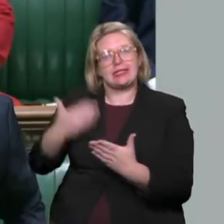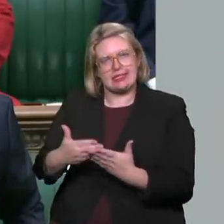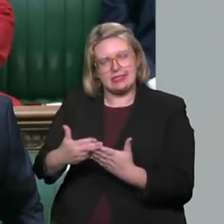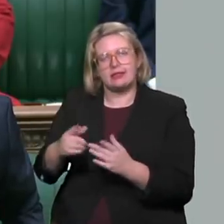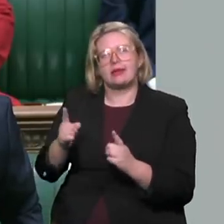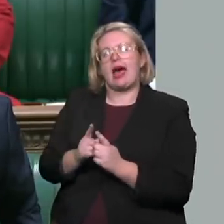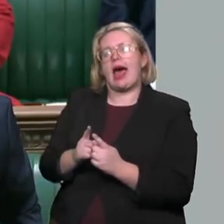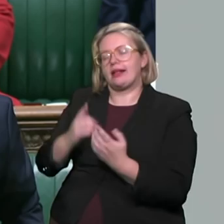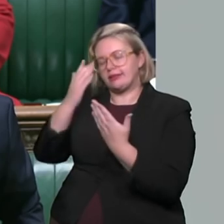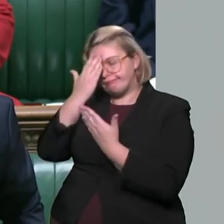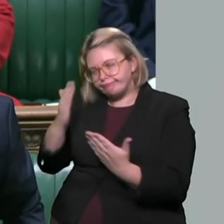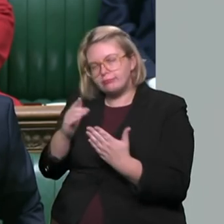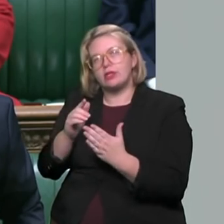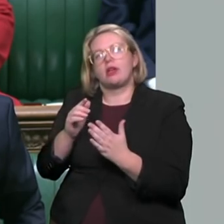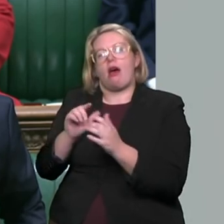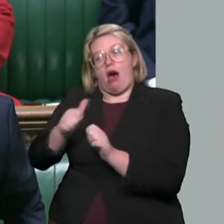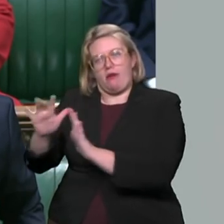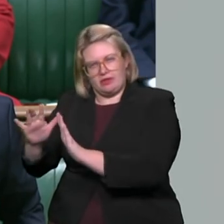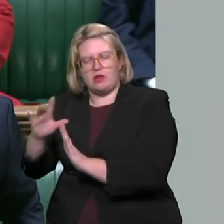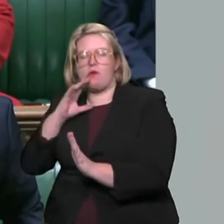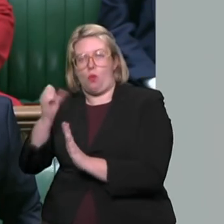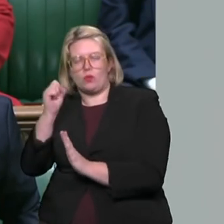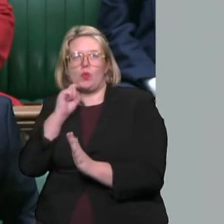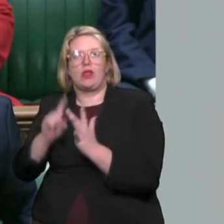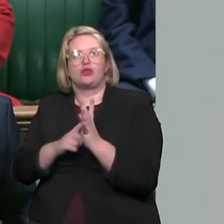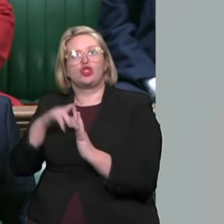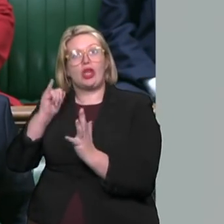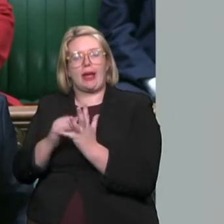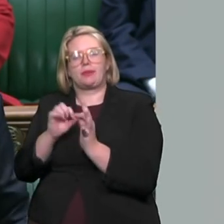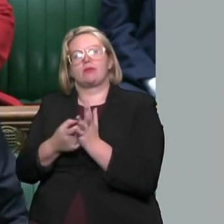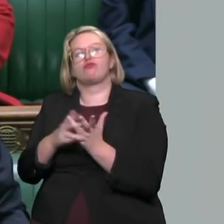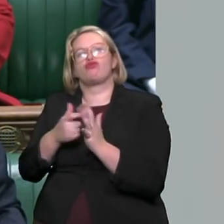tribute to James Brokenshire immediately after this Prime Minister's questions.